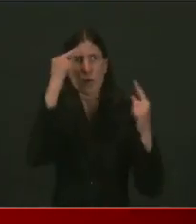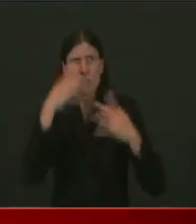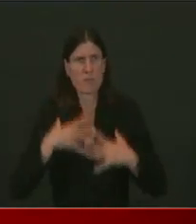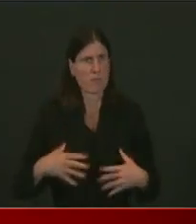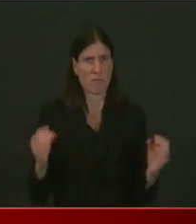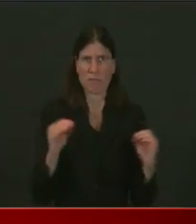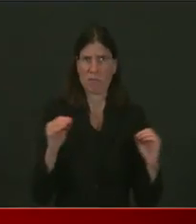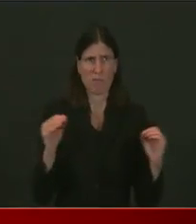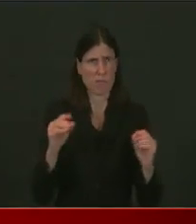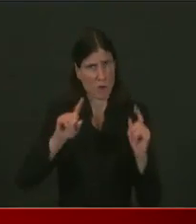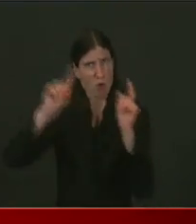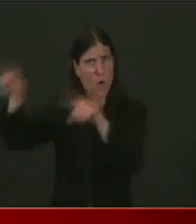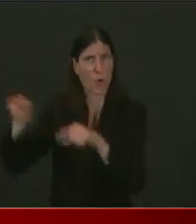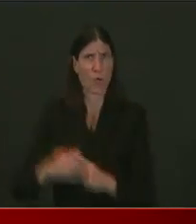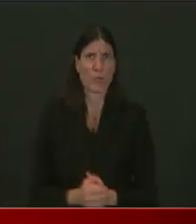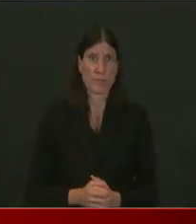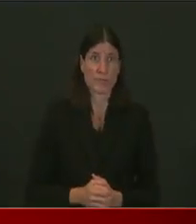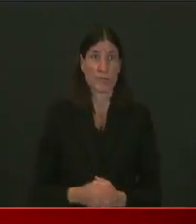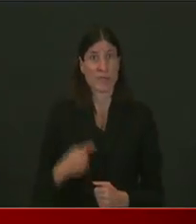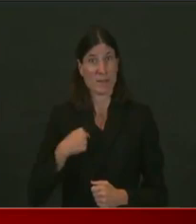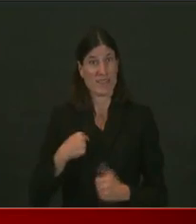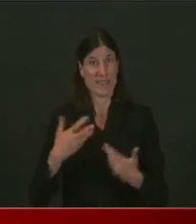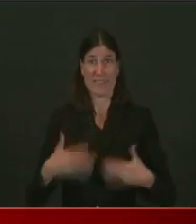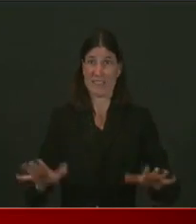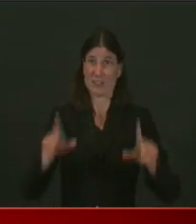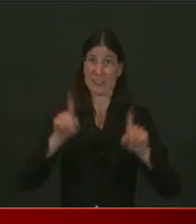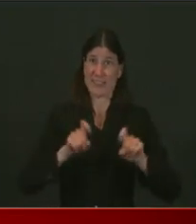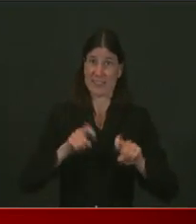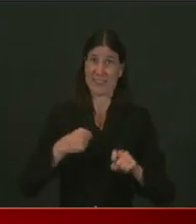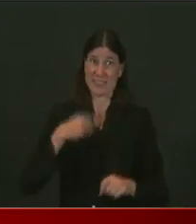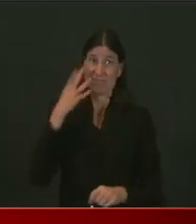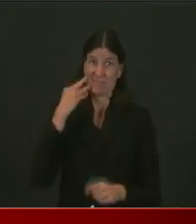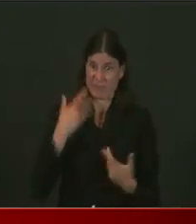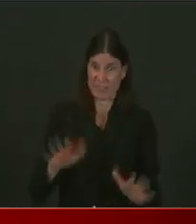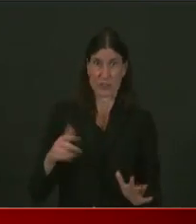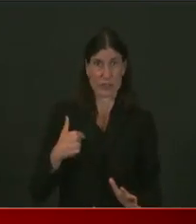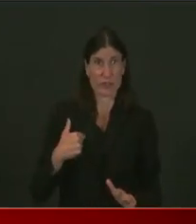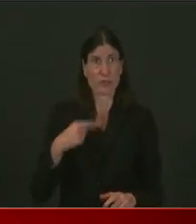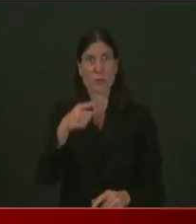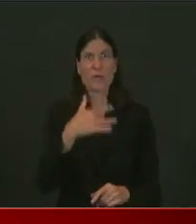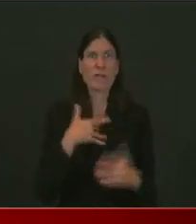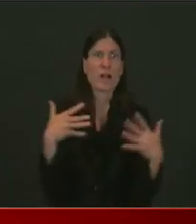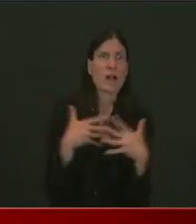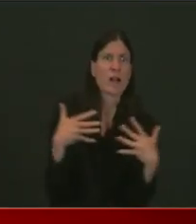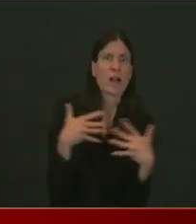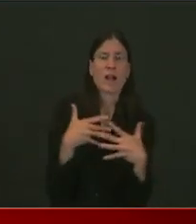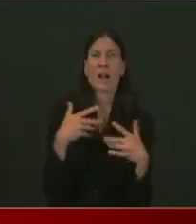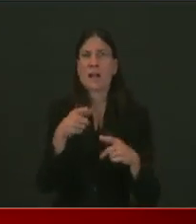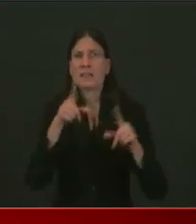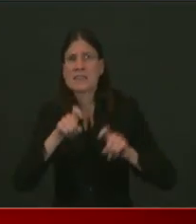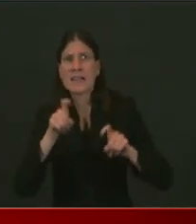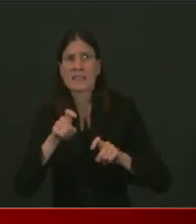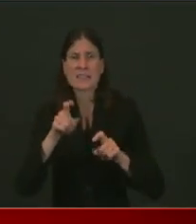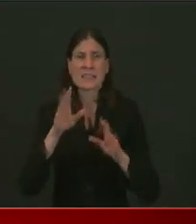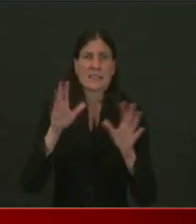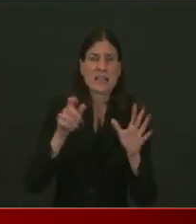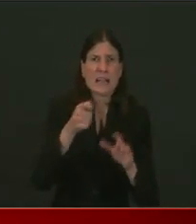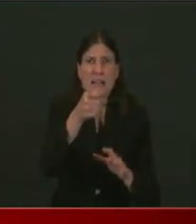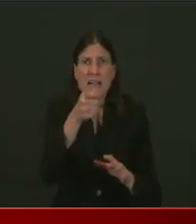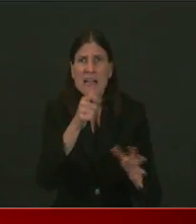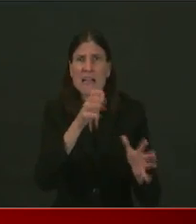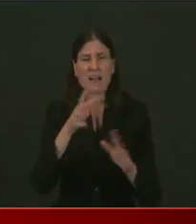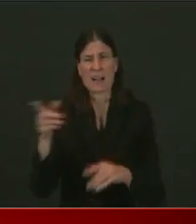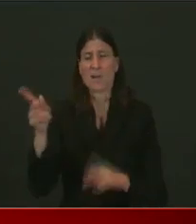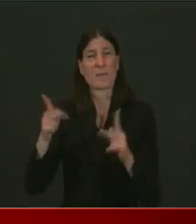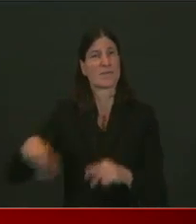and I would encourage you to do it. We have capacity to run 900 of these asymptomatic tests a day,